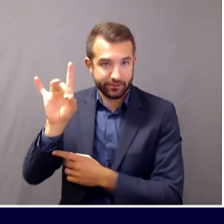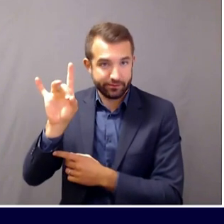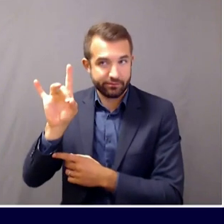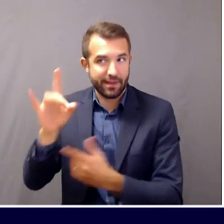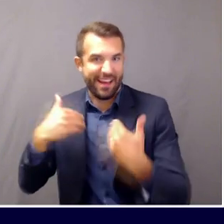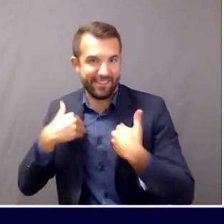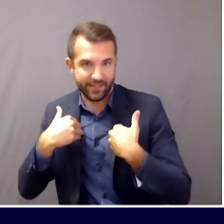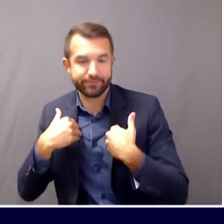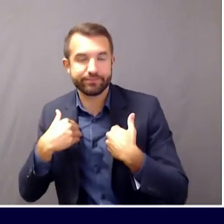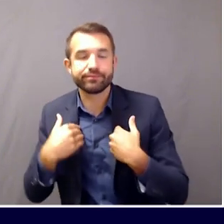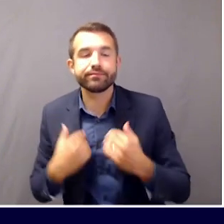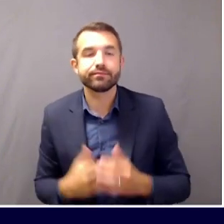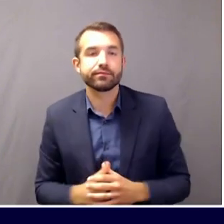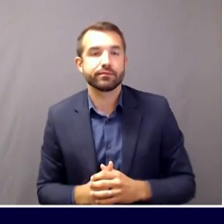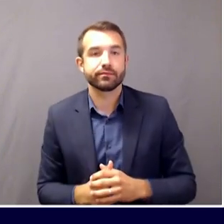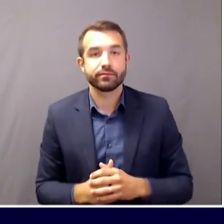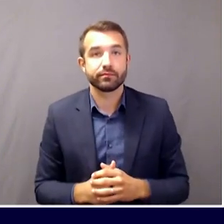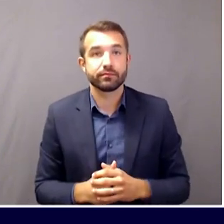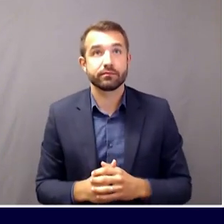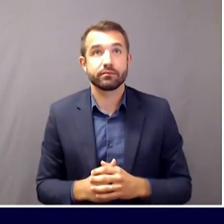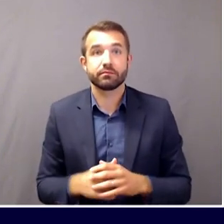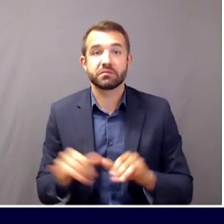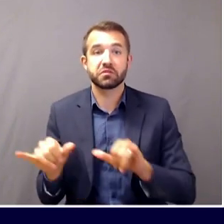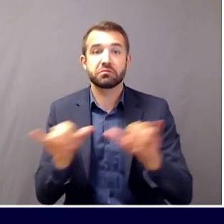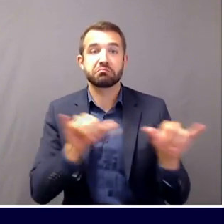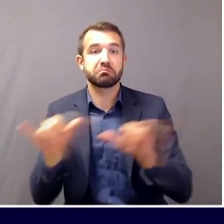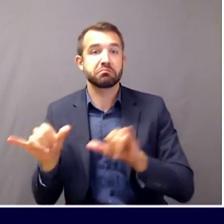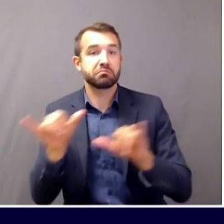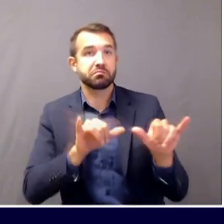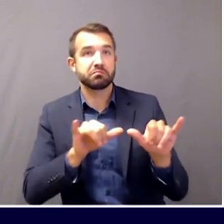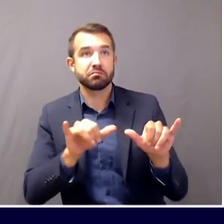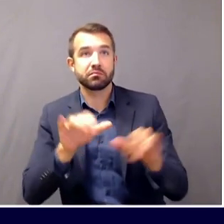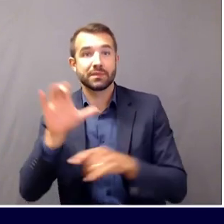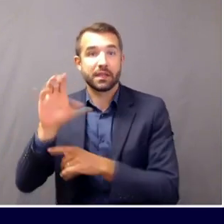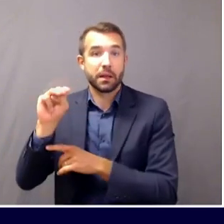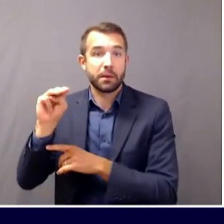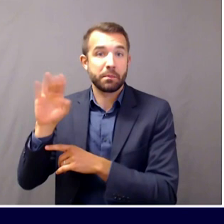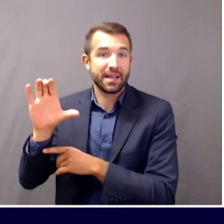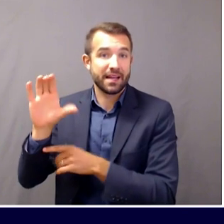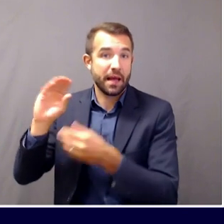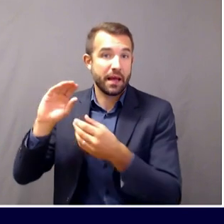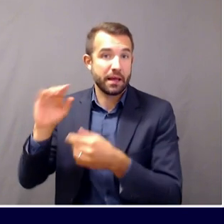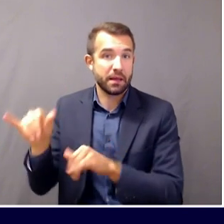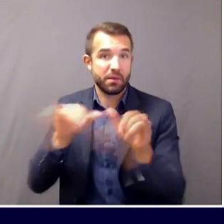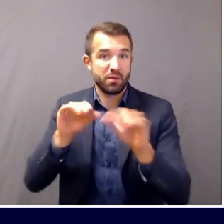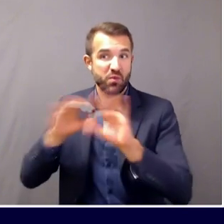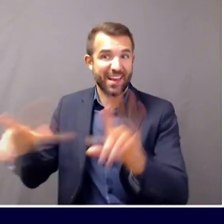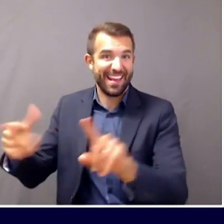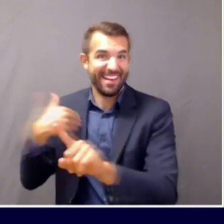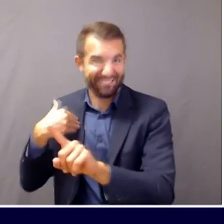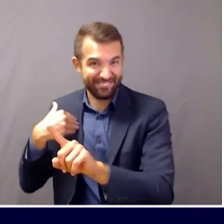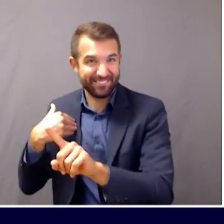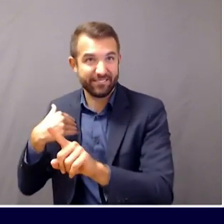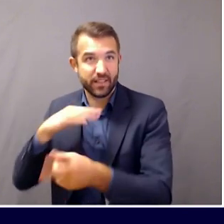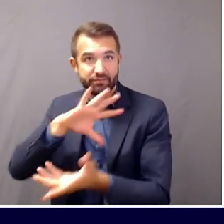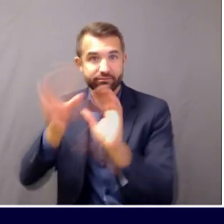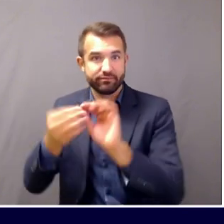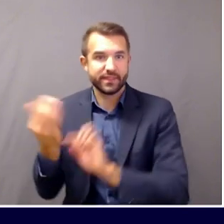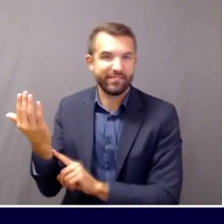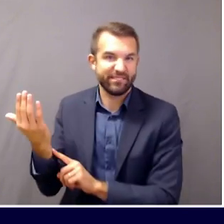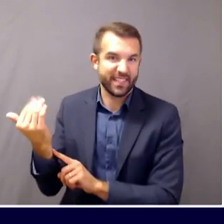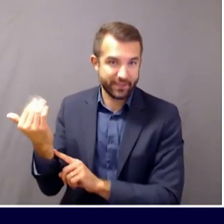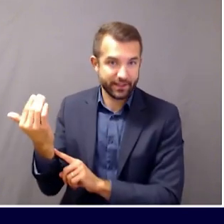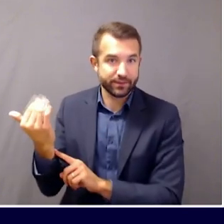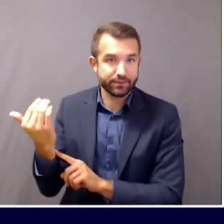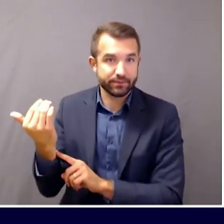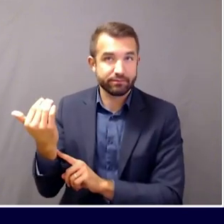related to the Marshwood outbreak is an outbreak at Central Maine Medical Center, where there are a total of 15 cases. Maine